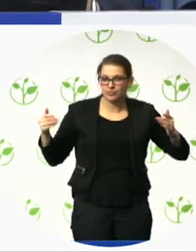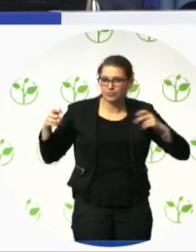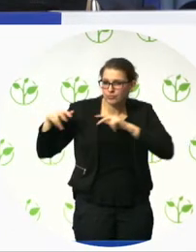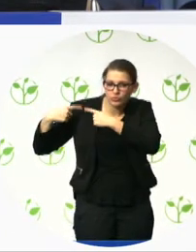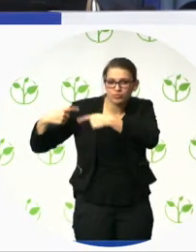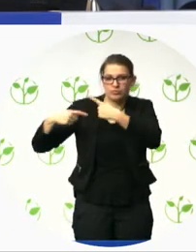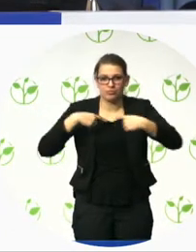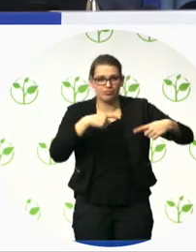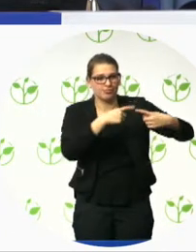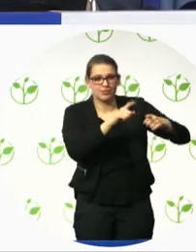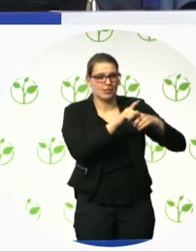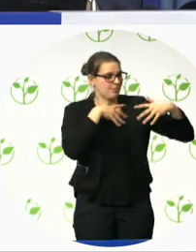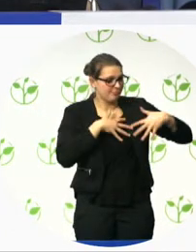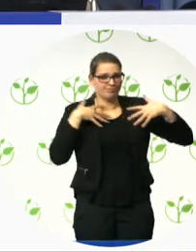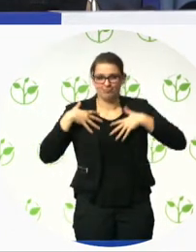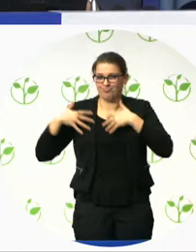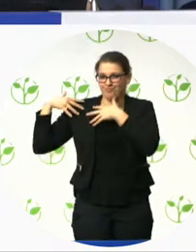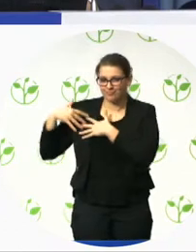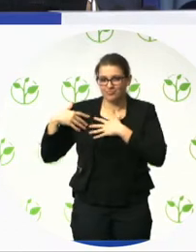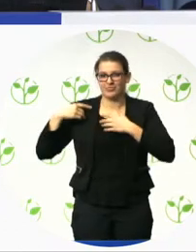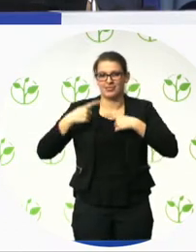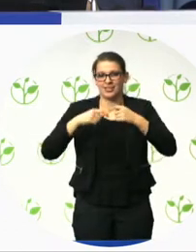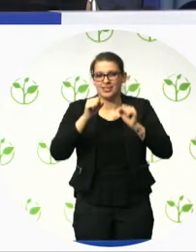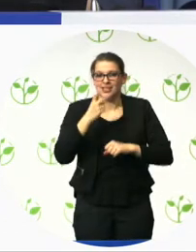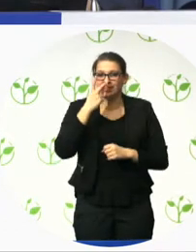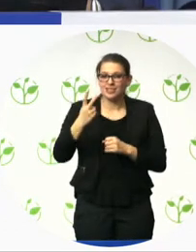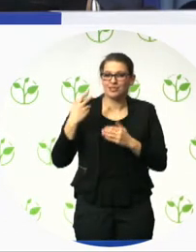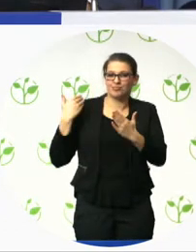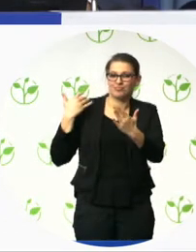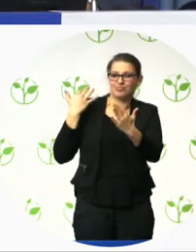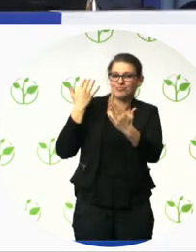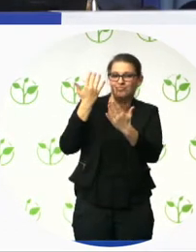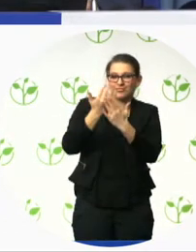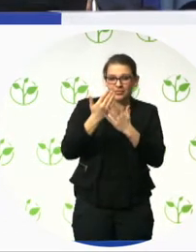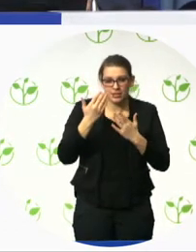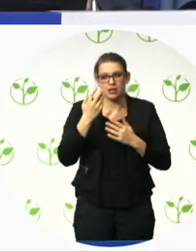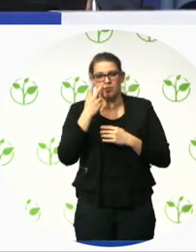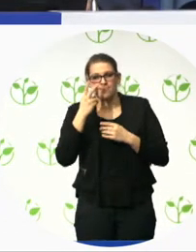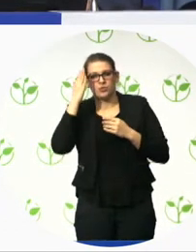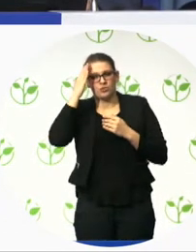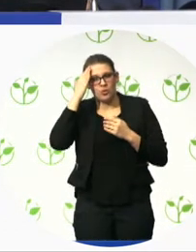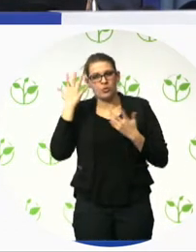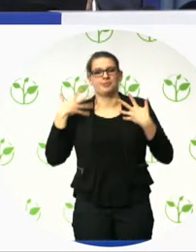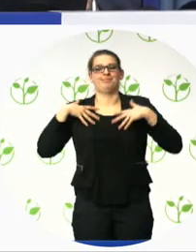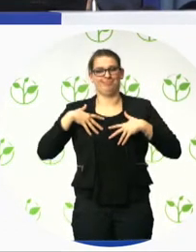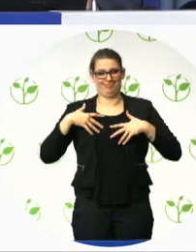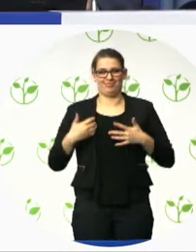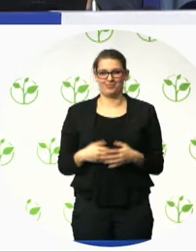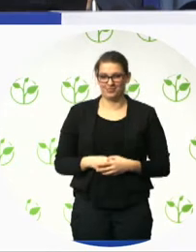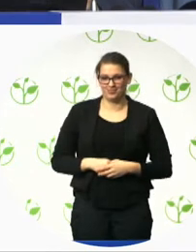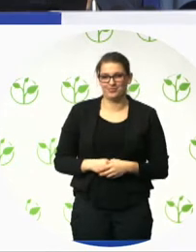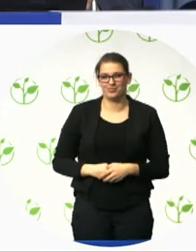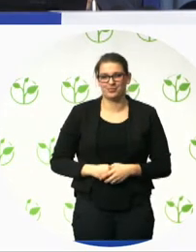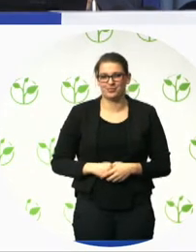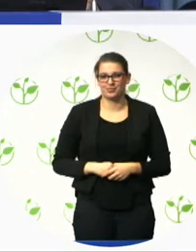help them inform decisions that we wouldn't even get sight of. And then we involved staff members, as I mentioned, and we had ongoing reviews.